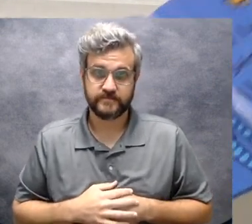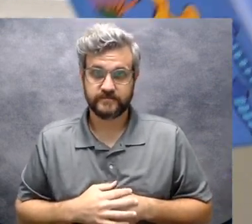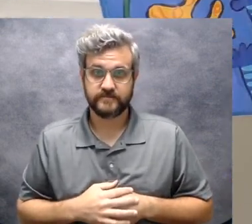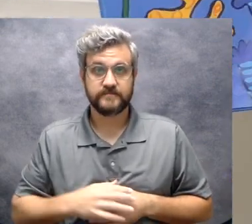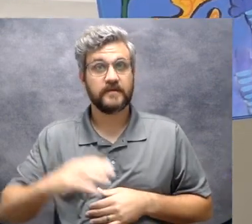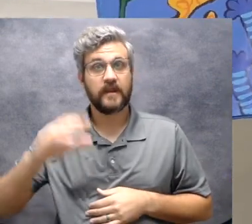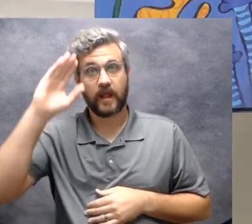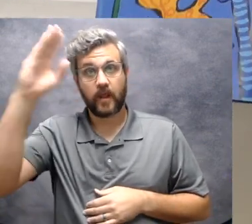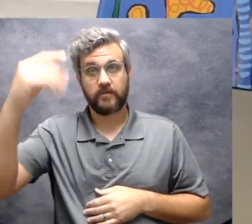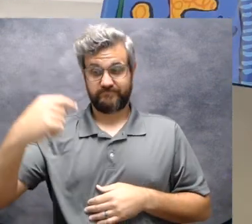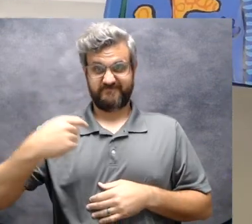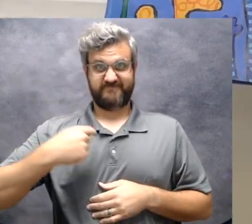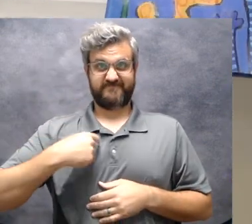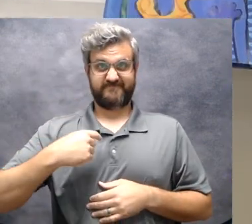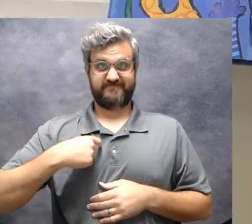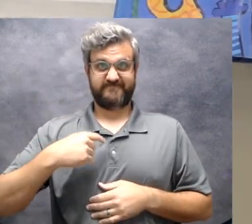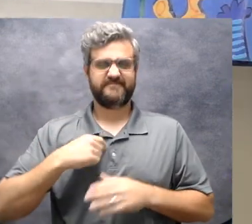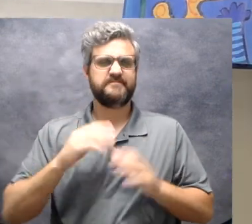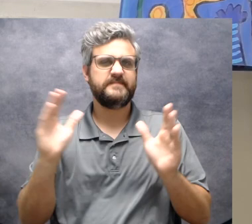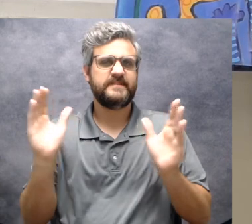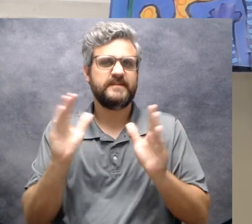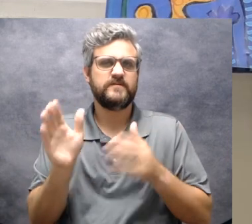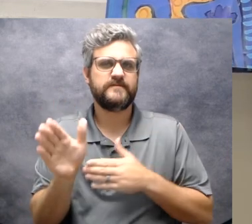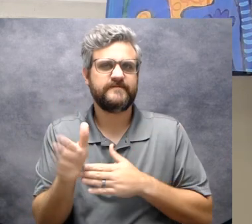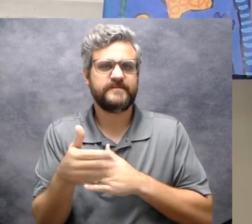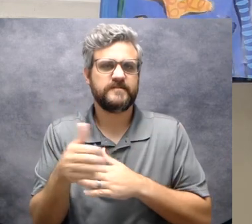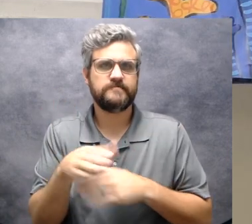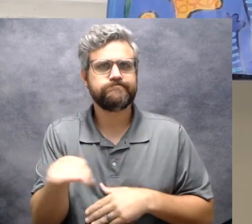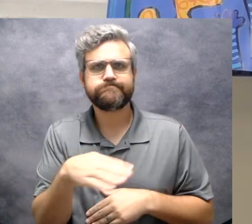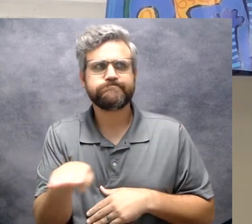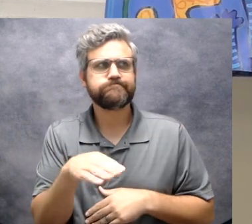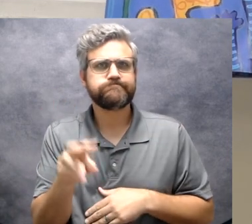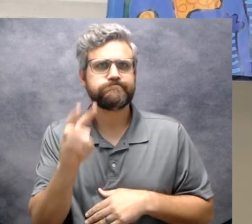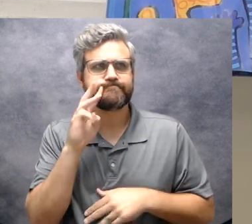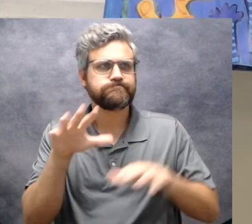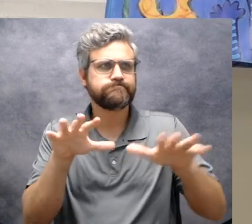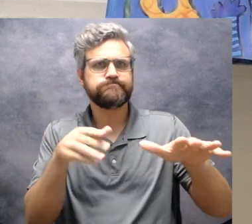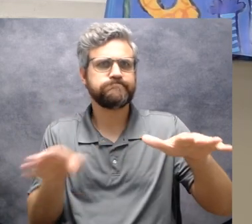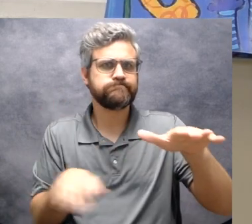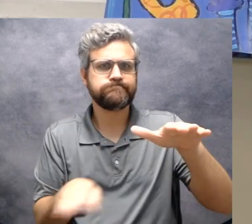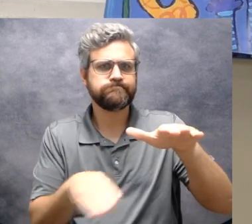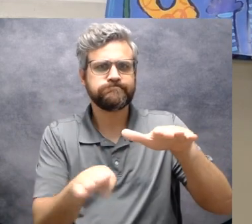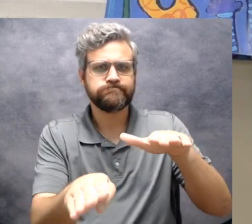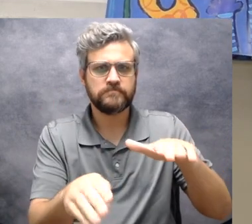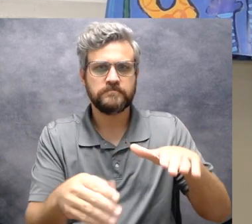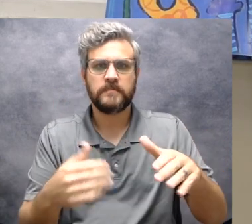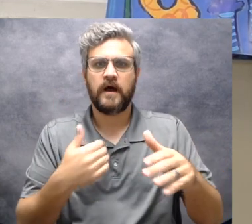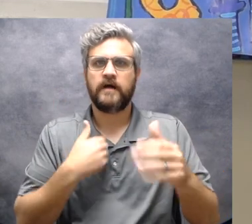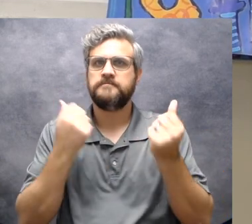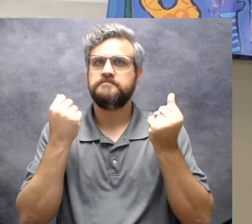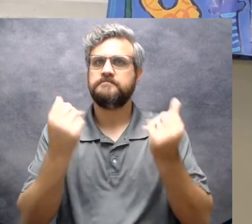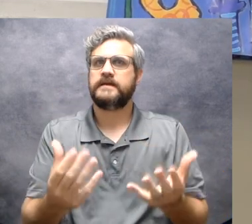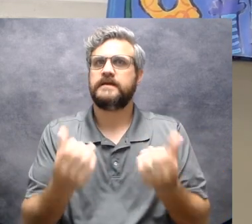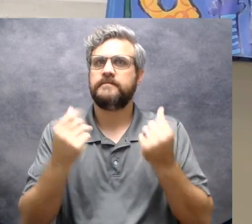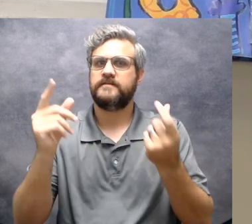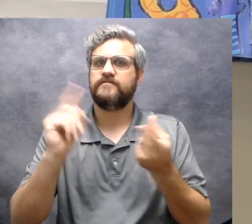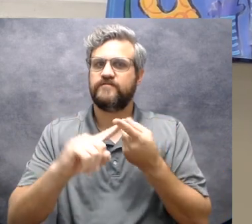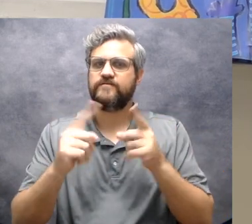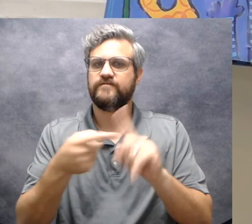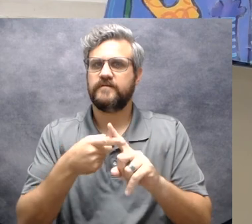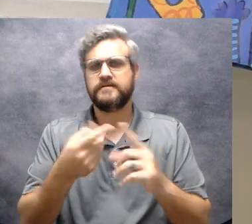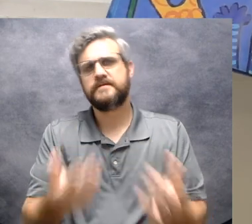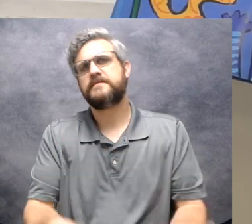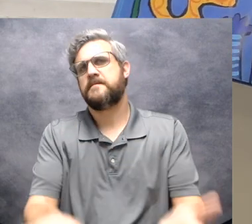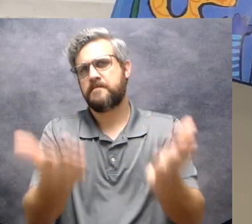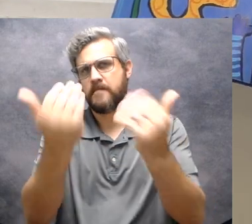Hello, I'm a little fish swimming in the sea. I have lots of fishy friends.